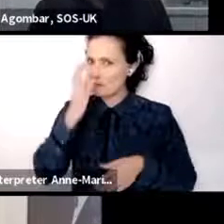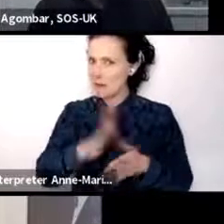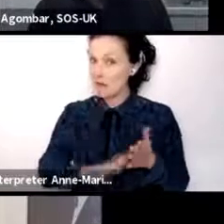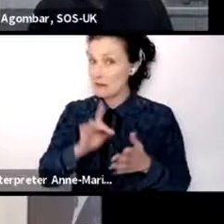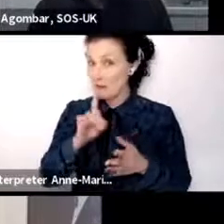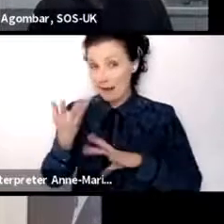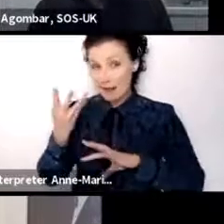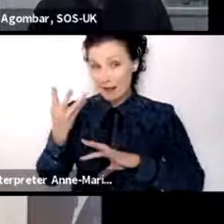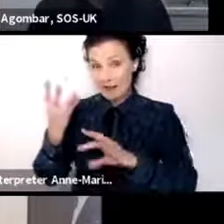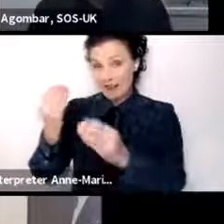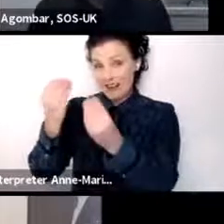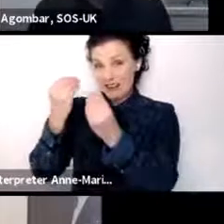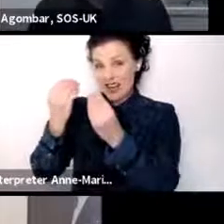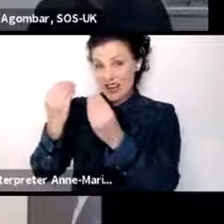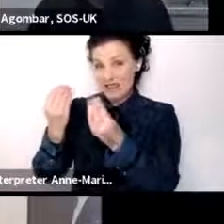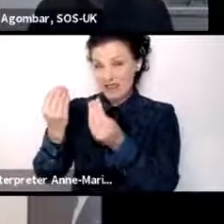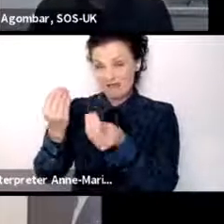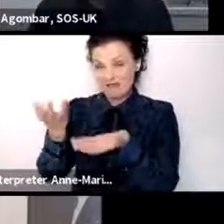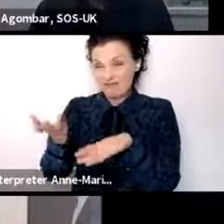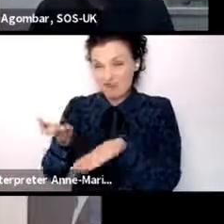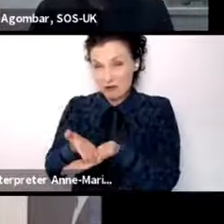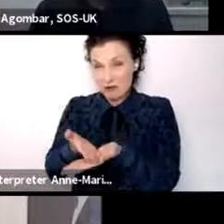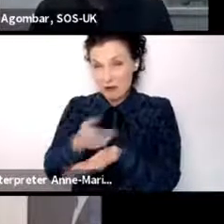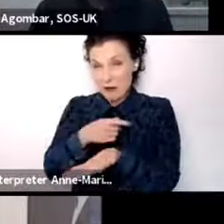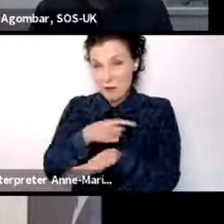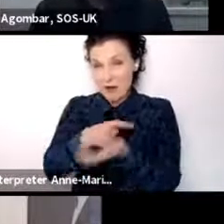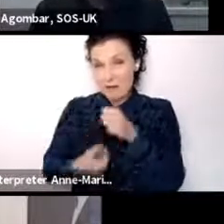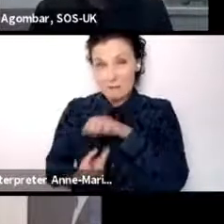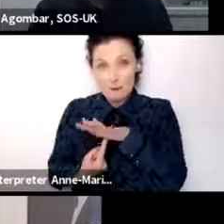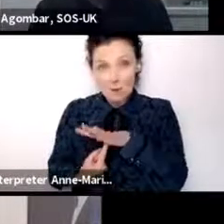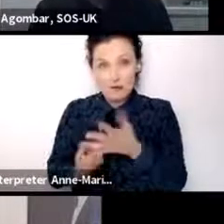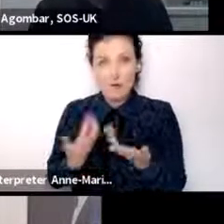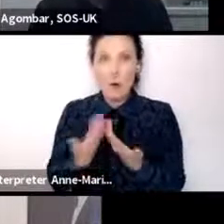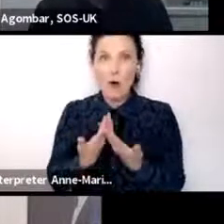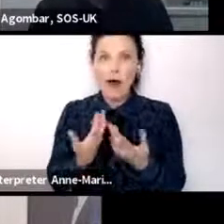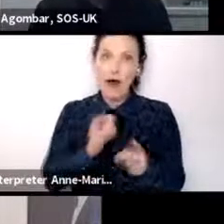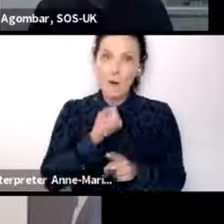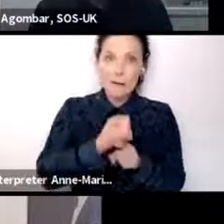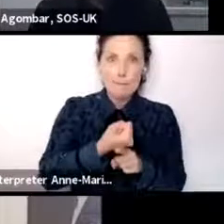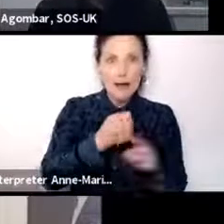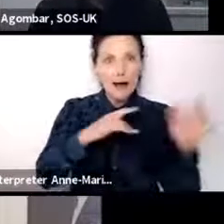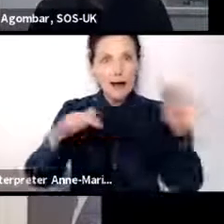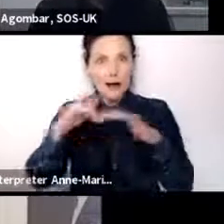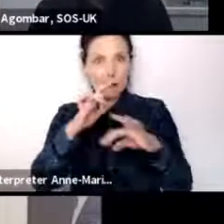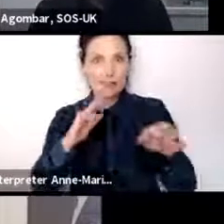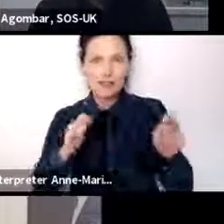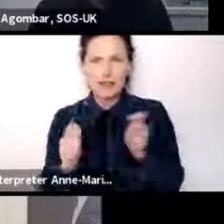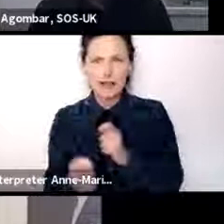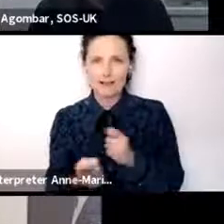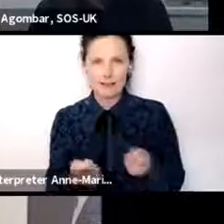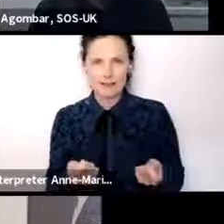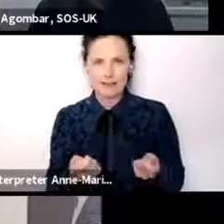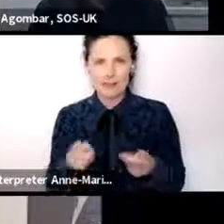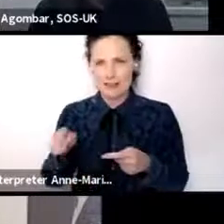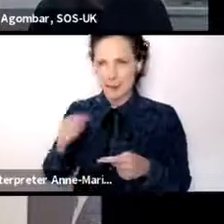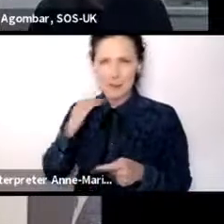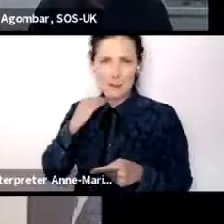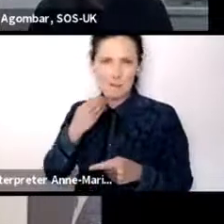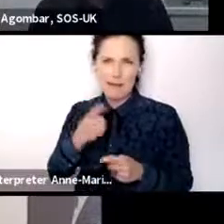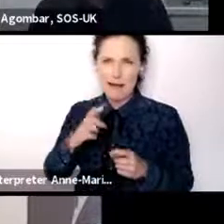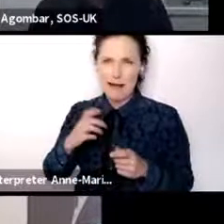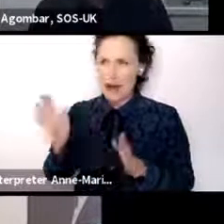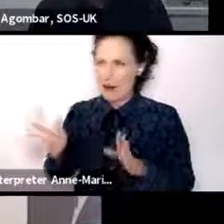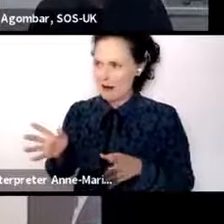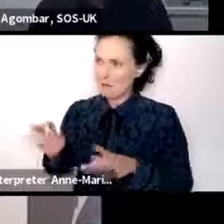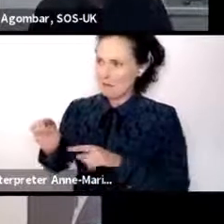education wasn't there as to why it was important or why it was impacting, you know, our climate change, that our meat was coming from so far away and we weren't